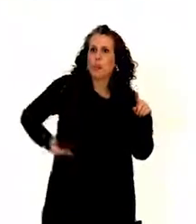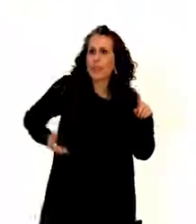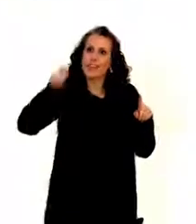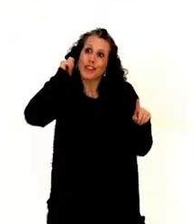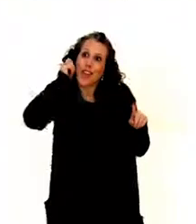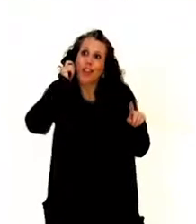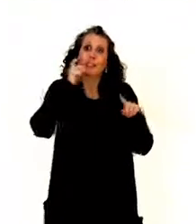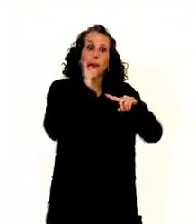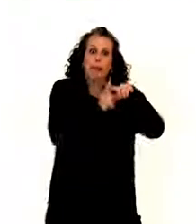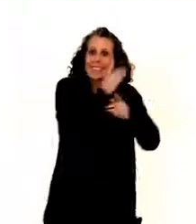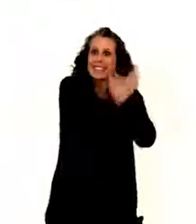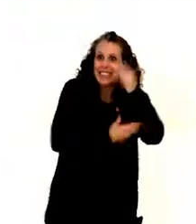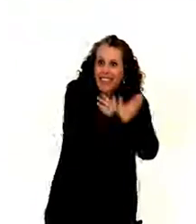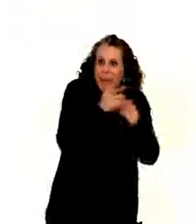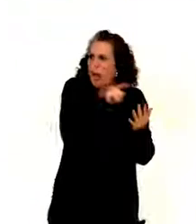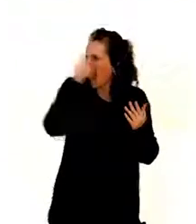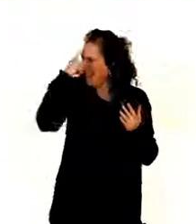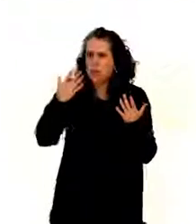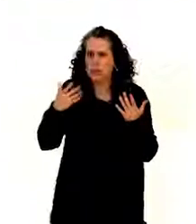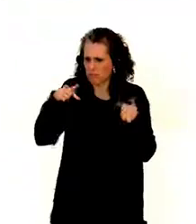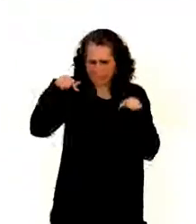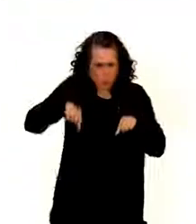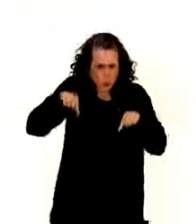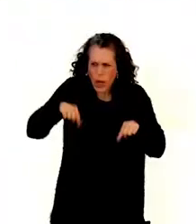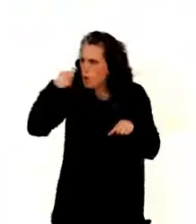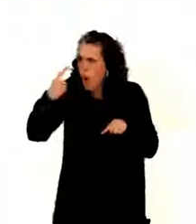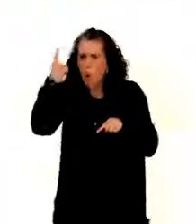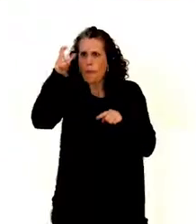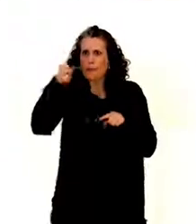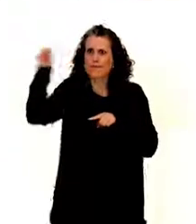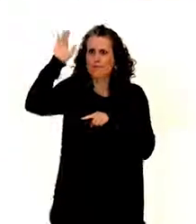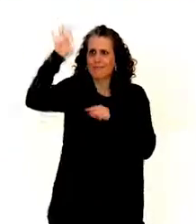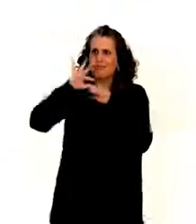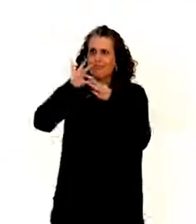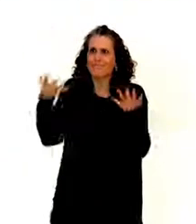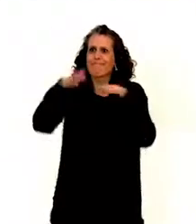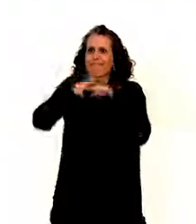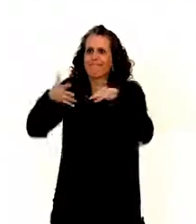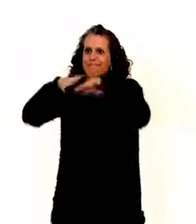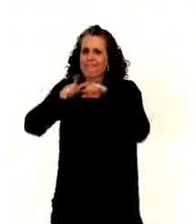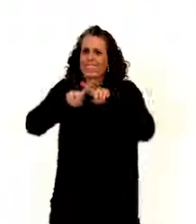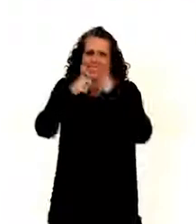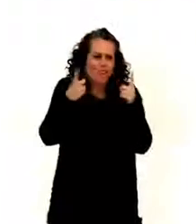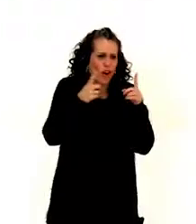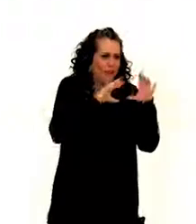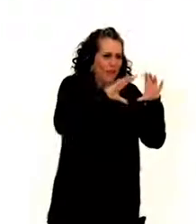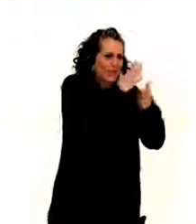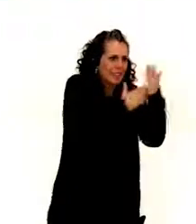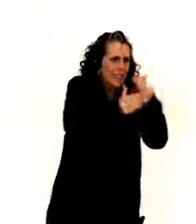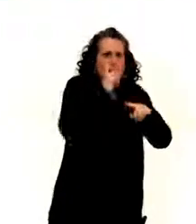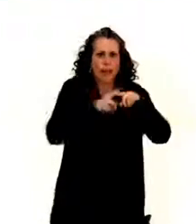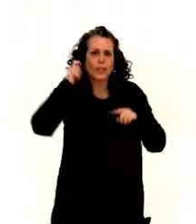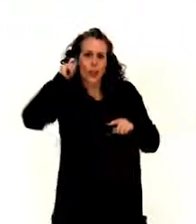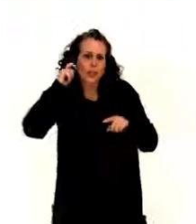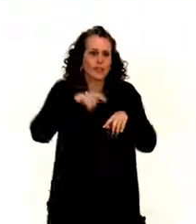disabilities. And I know that one of the colleagues will be talking more about it today or tomorrow. So, now when we talk and